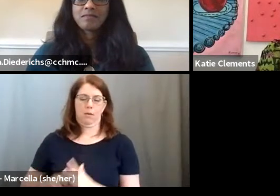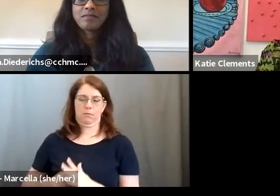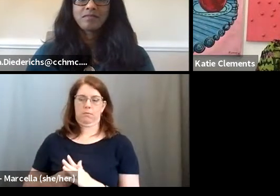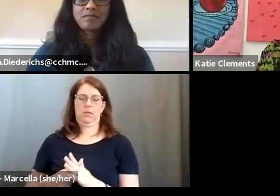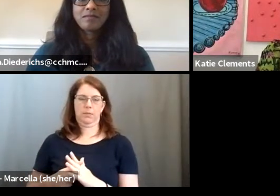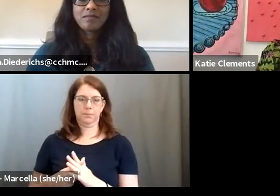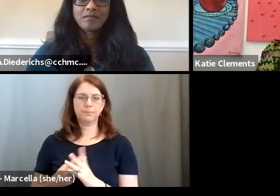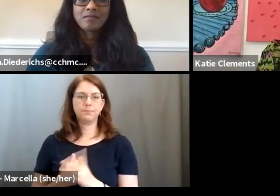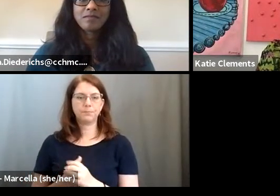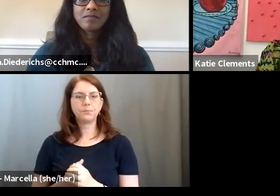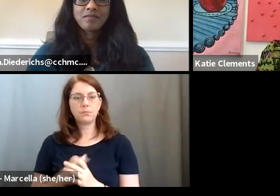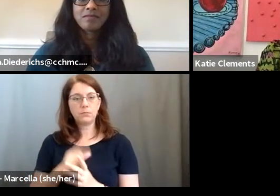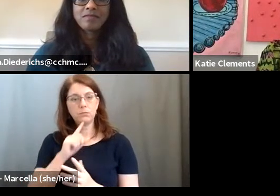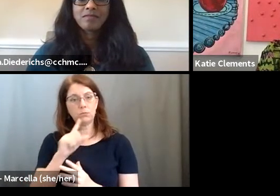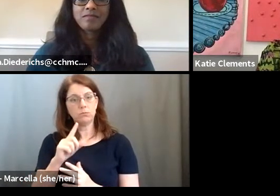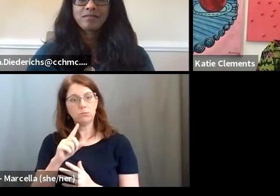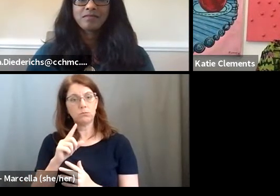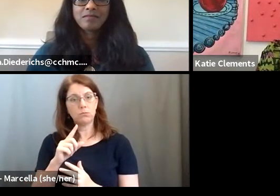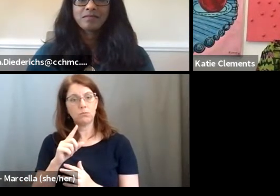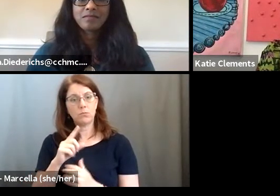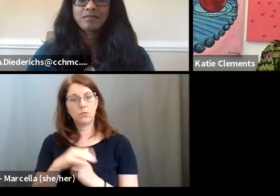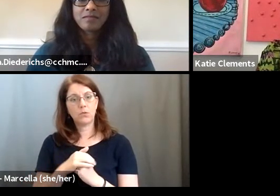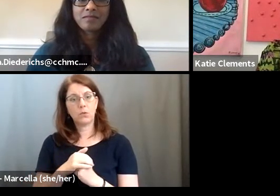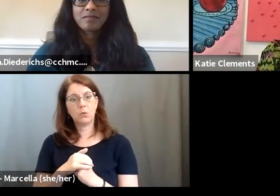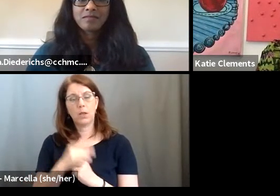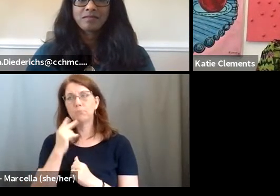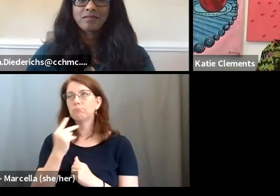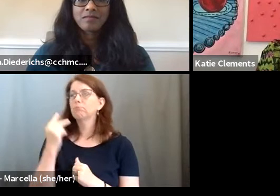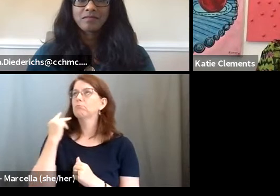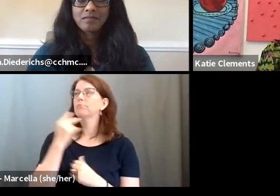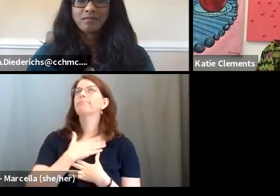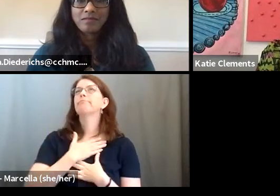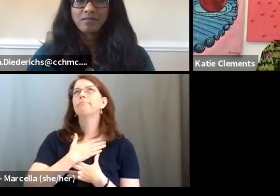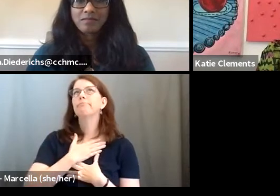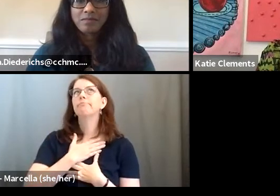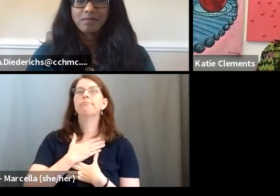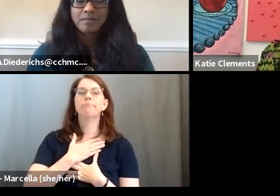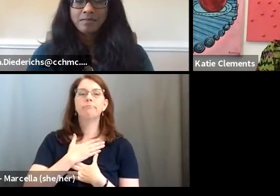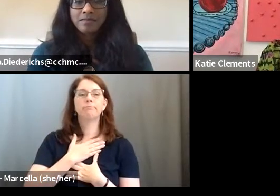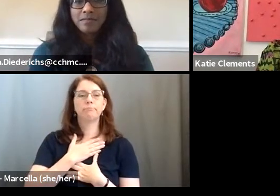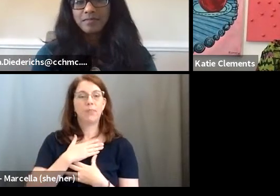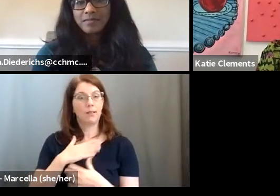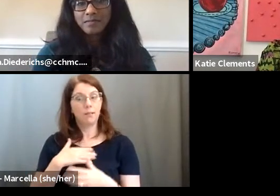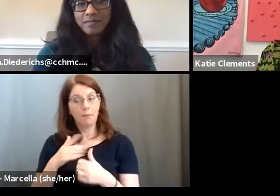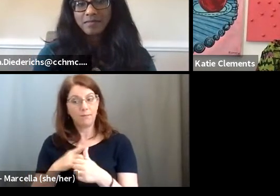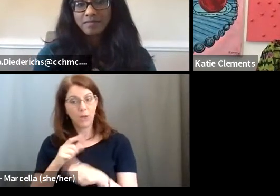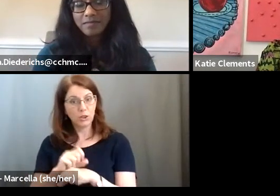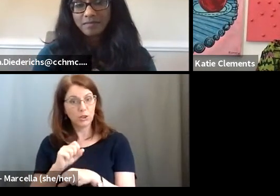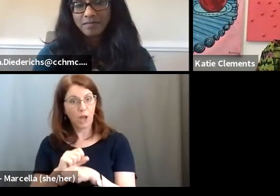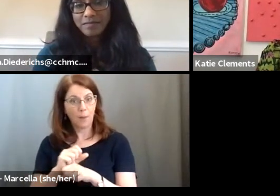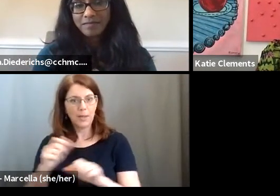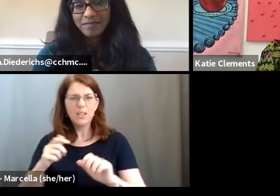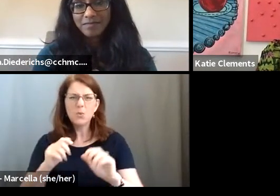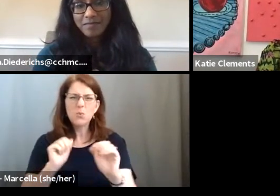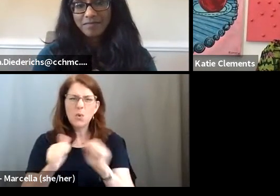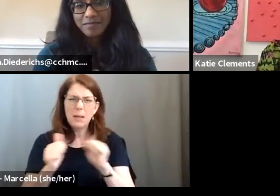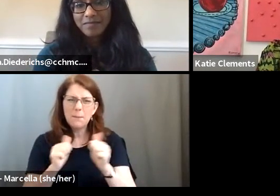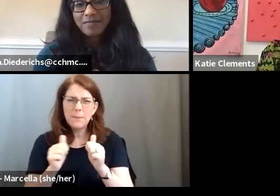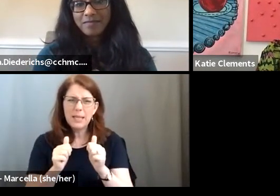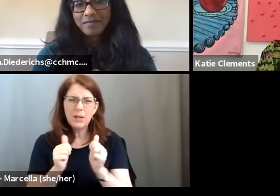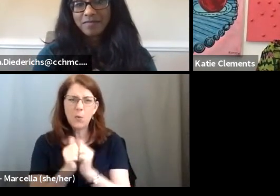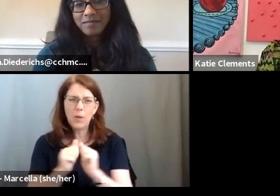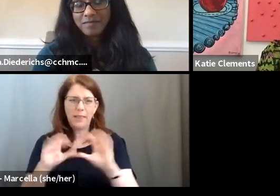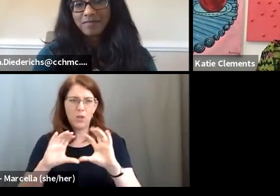And really, I still look back at it as such a fond memory. It, my first job, you compete against the classmates,